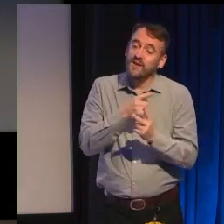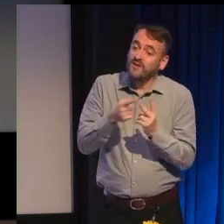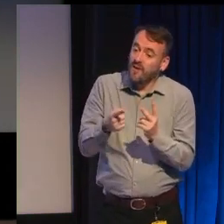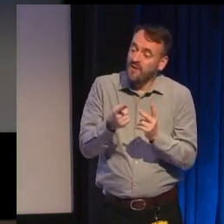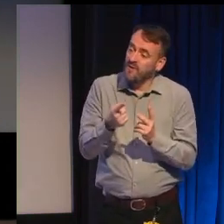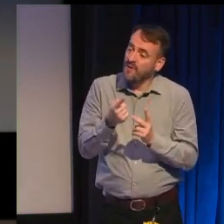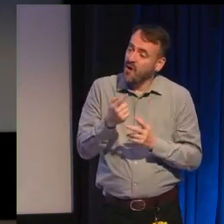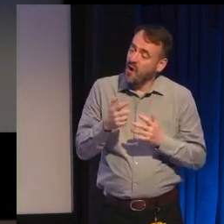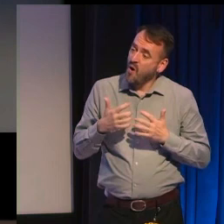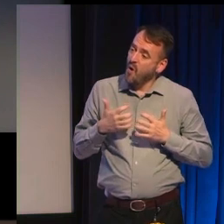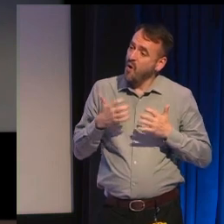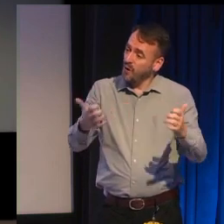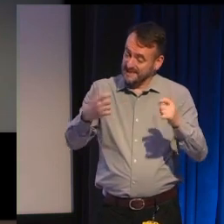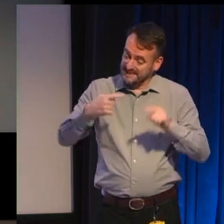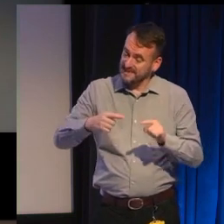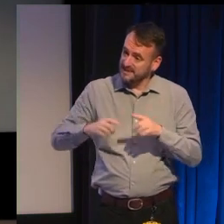none of them ever having happened